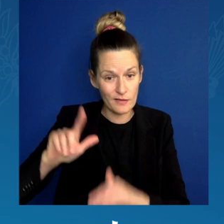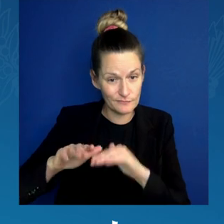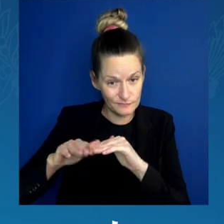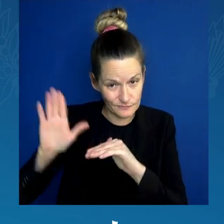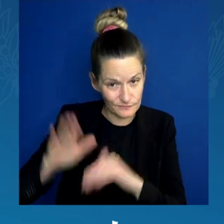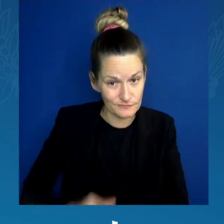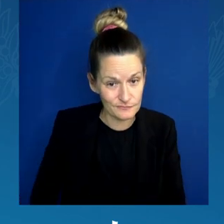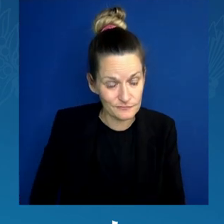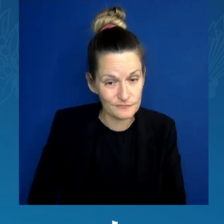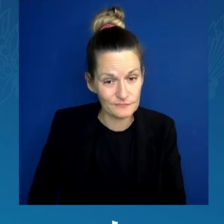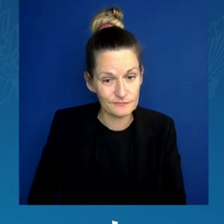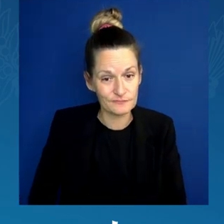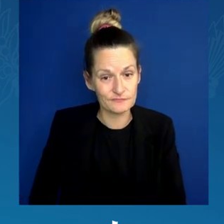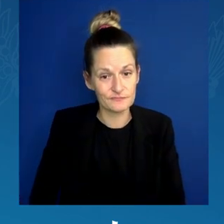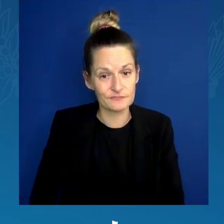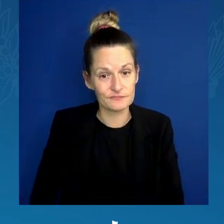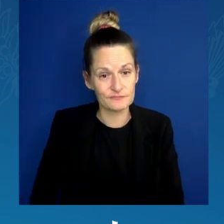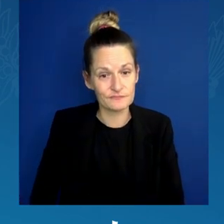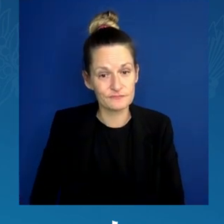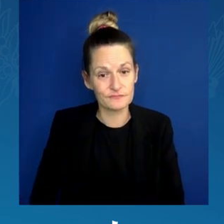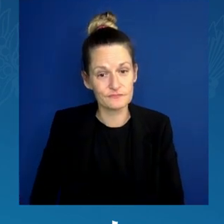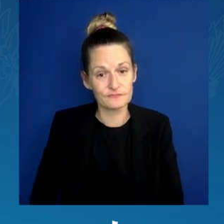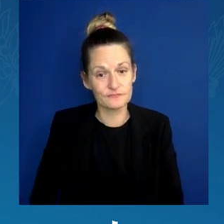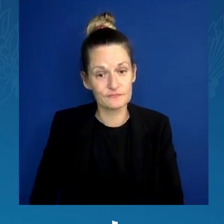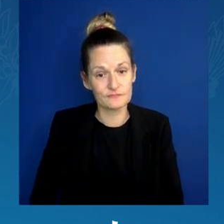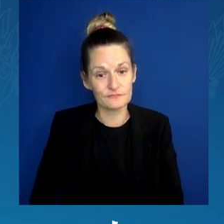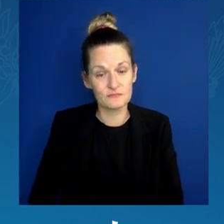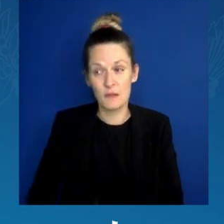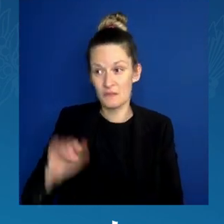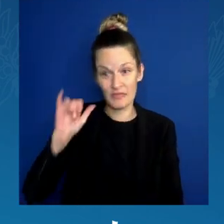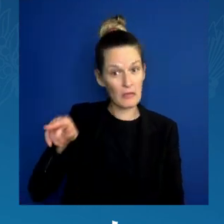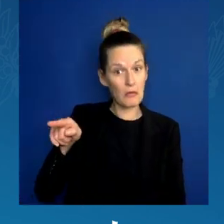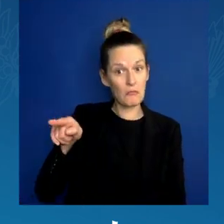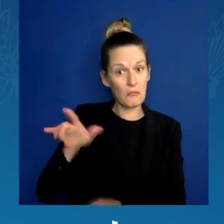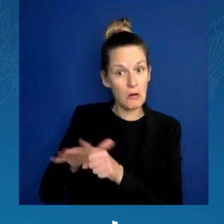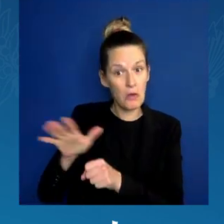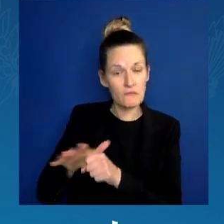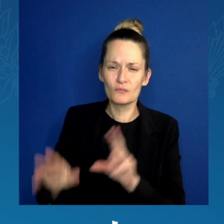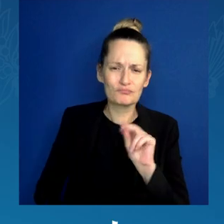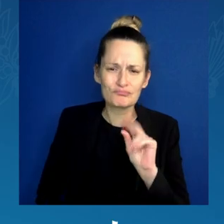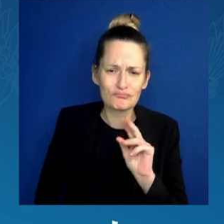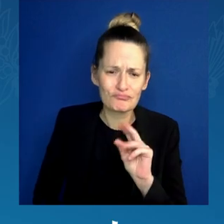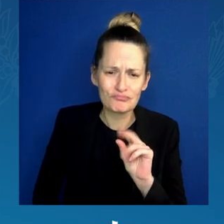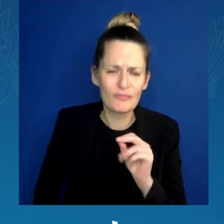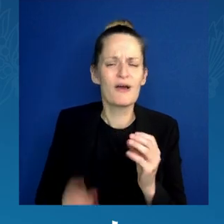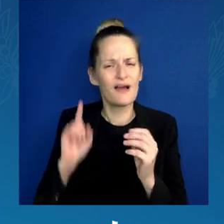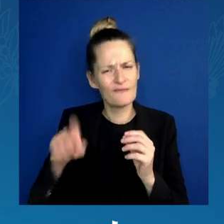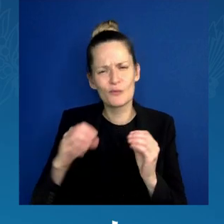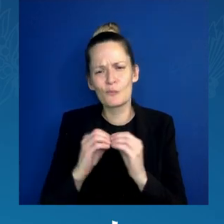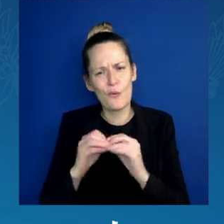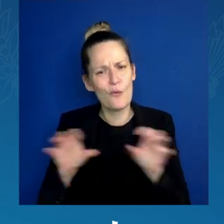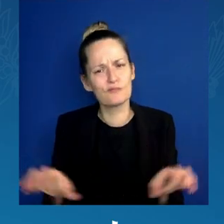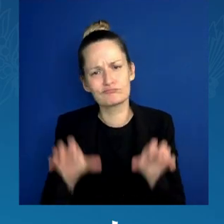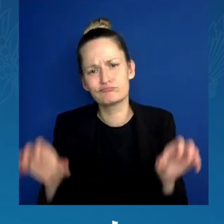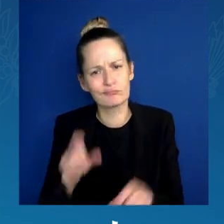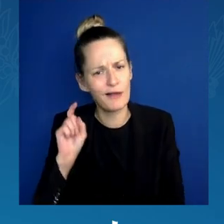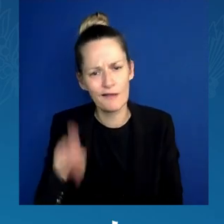But we need to do more. We need to do more, including renewing the assault weapons ban.